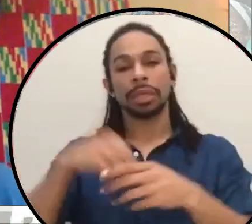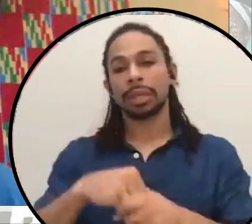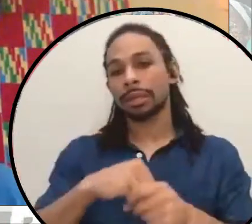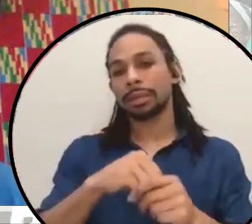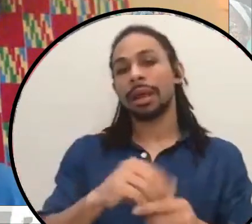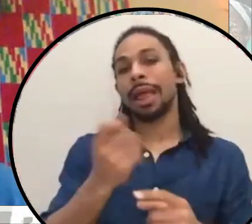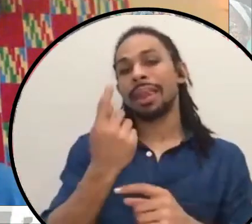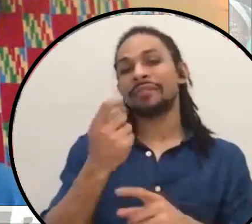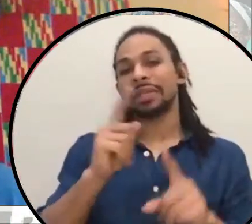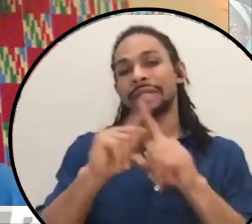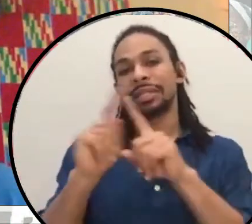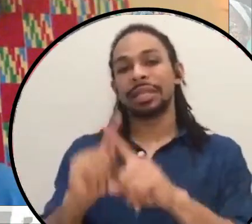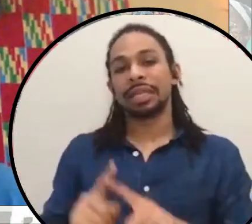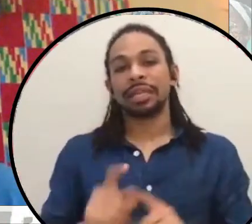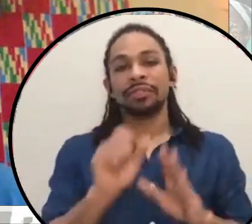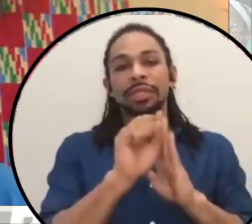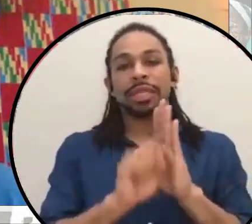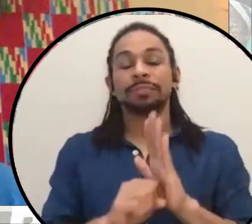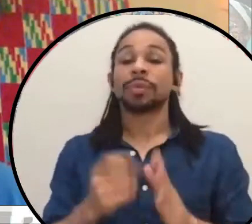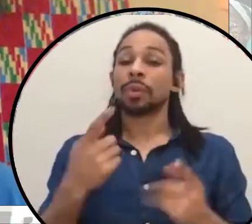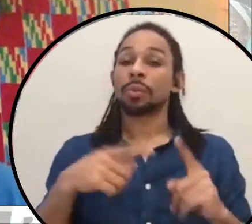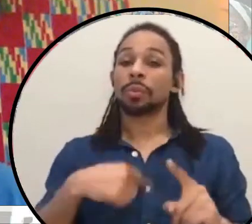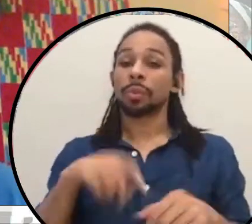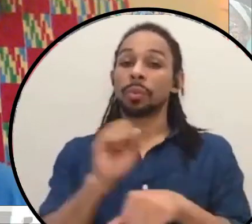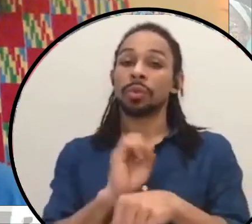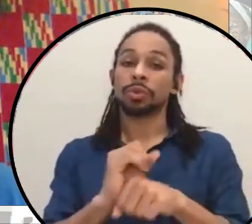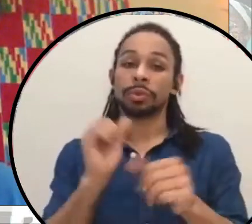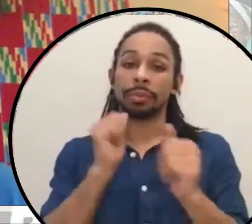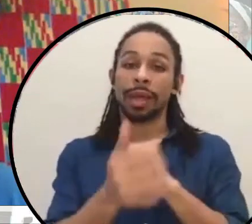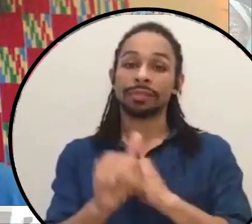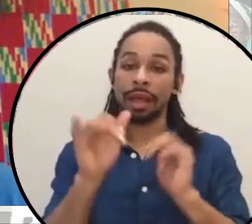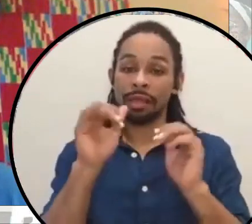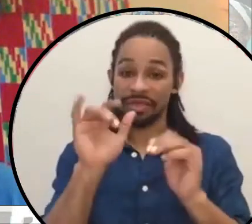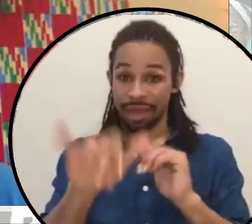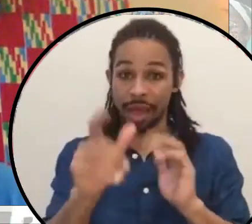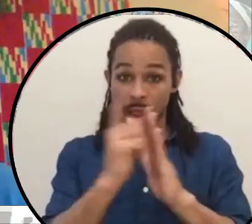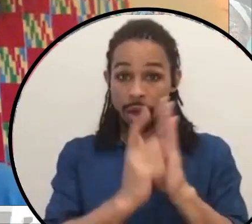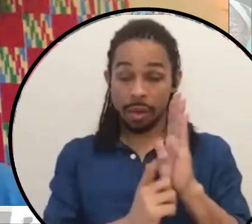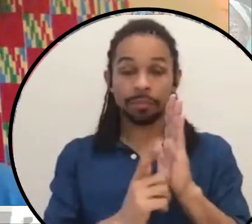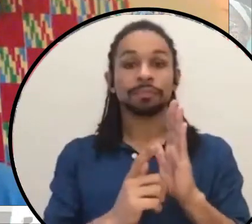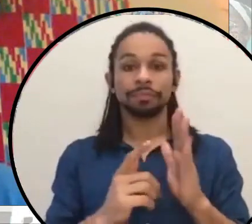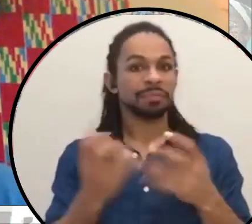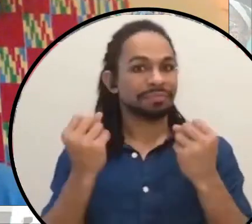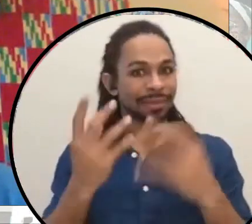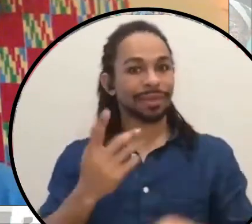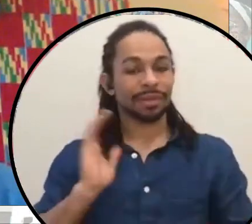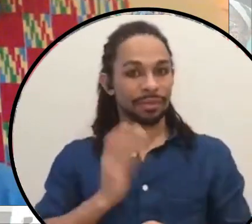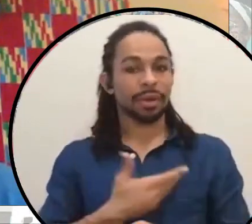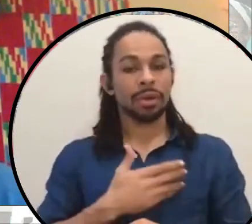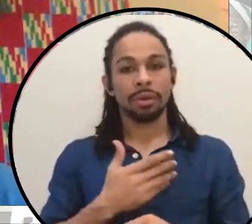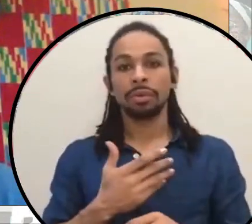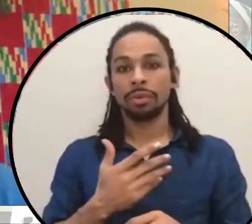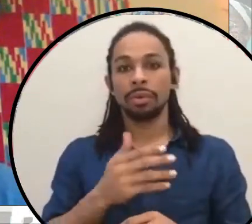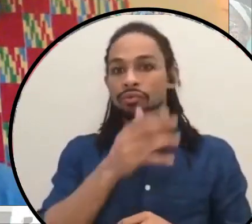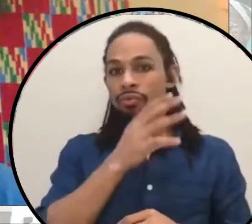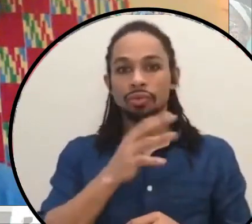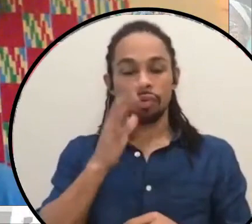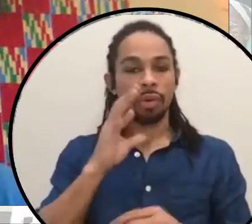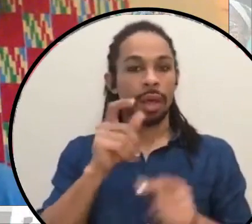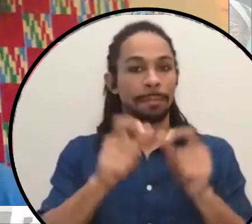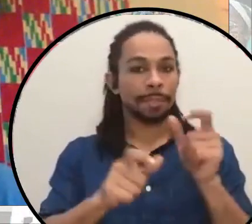when we were working to pass that law here, you know, a lot of our rural folks,